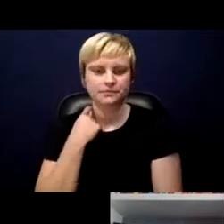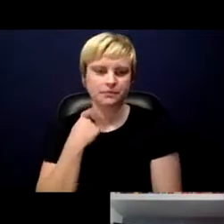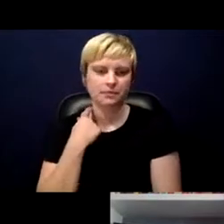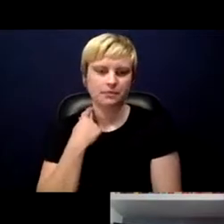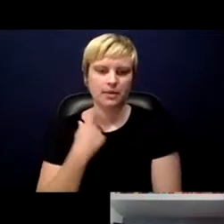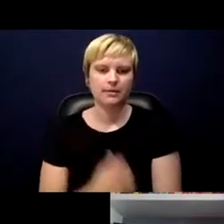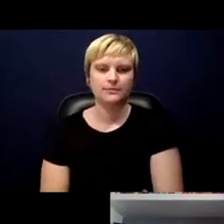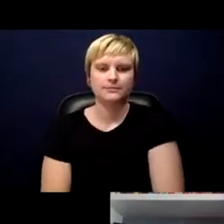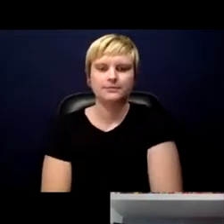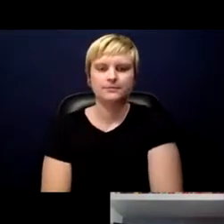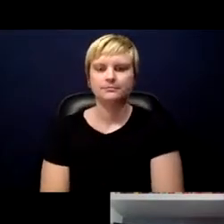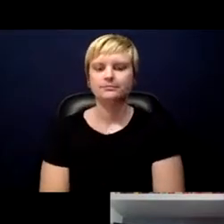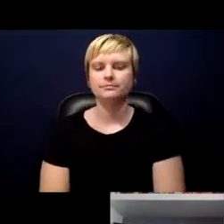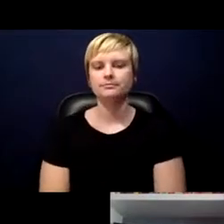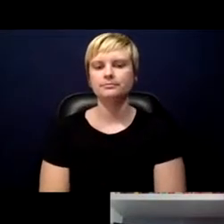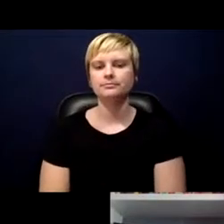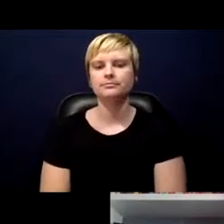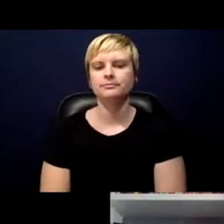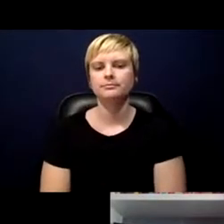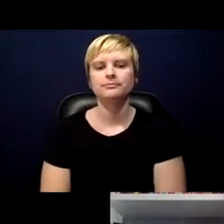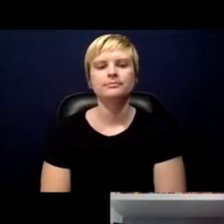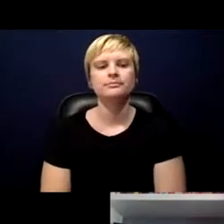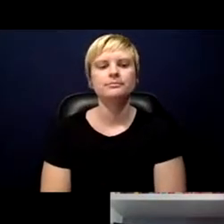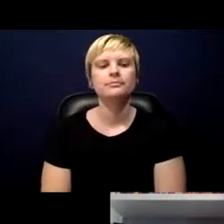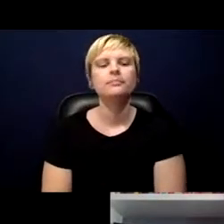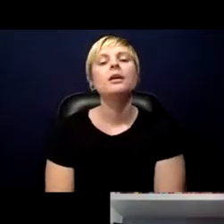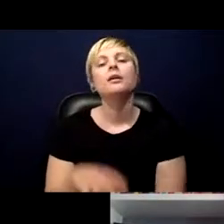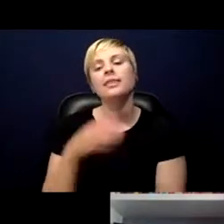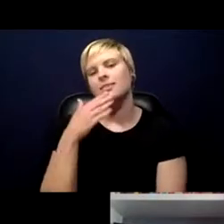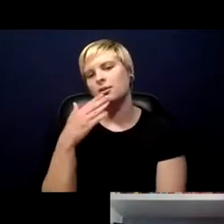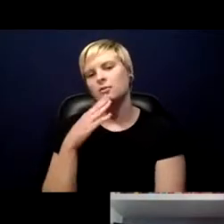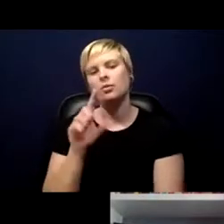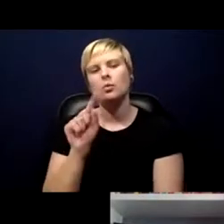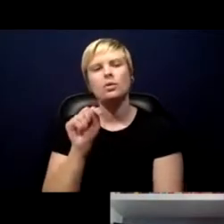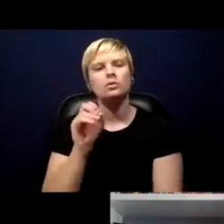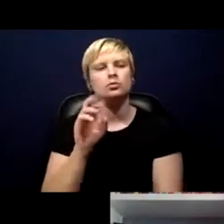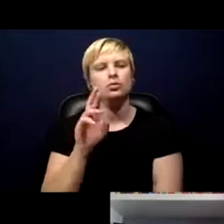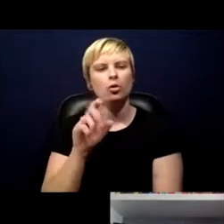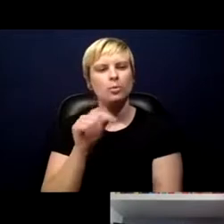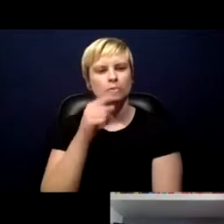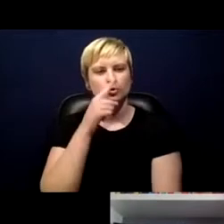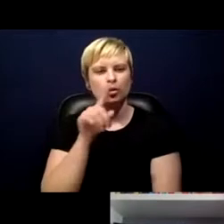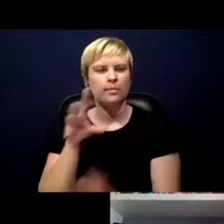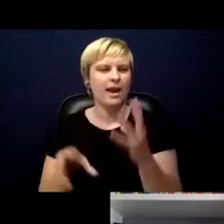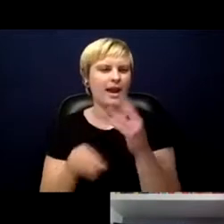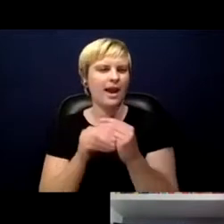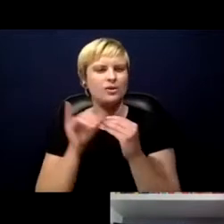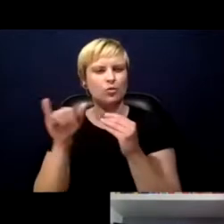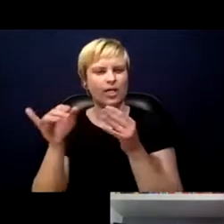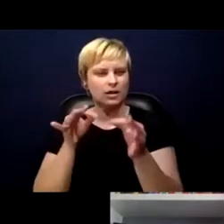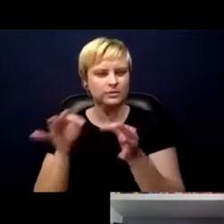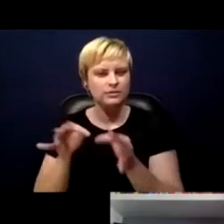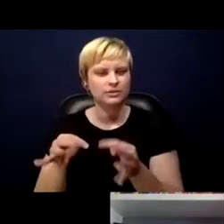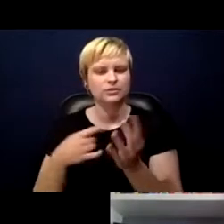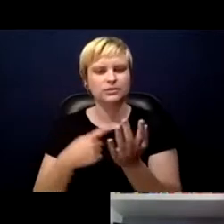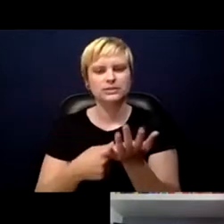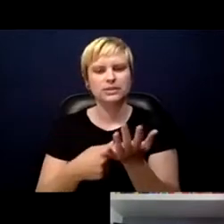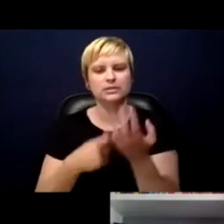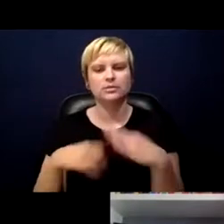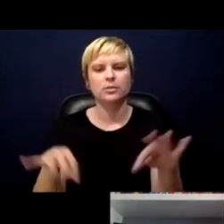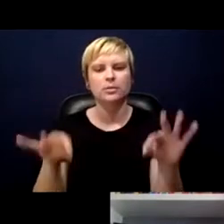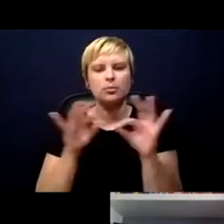Thank you David. I wonder if you could add on to that explanation a bit and just talk about the importance of